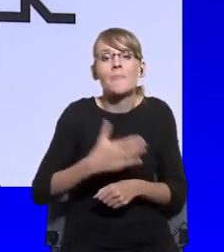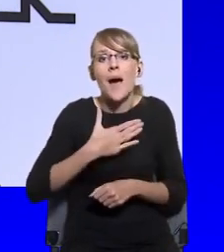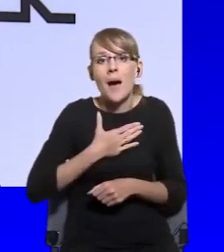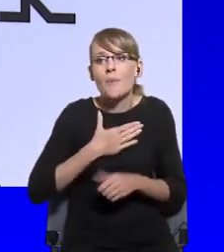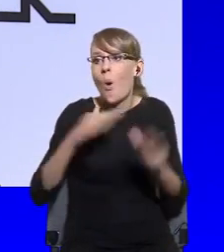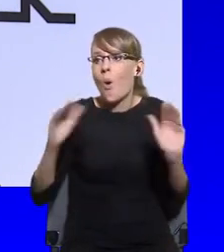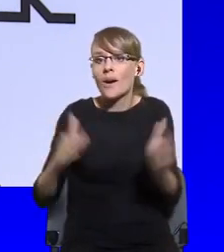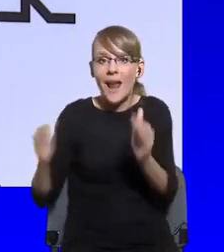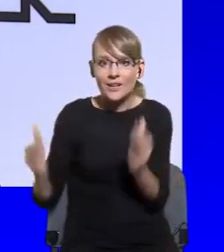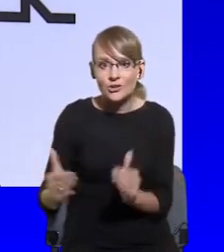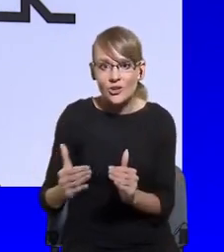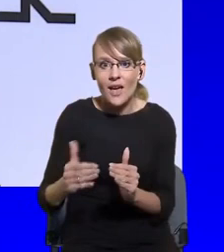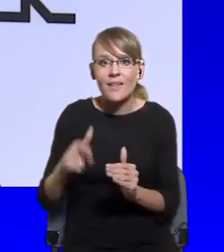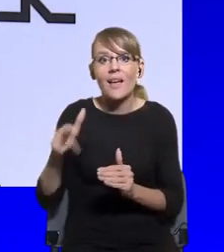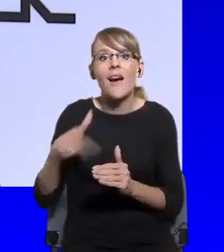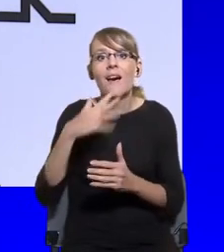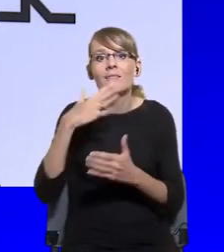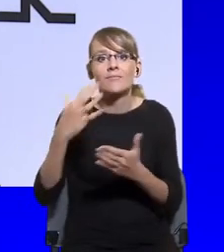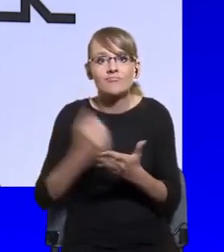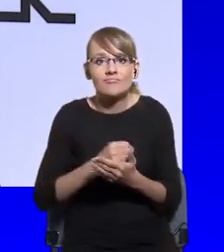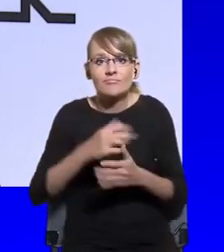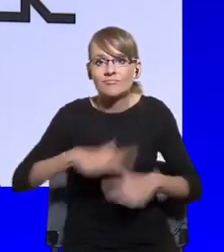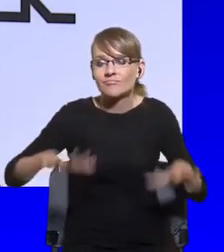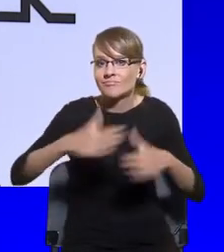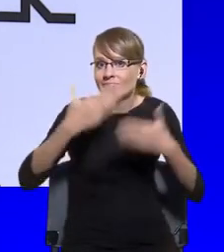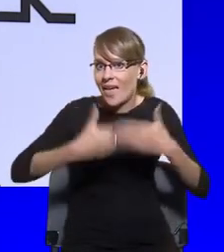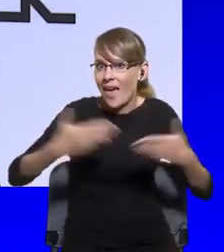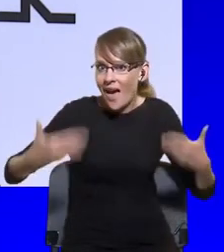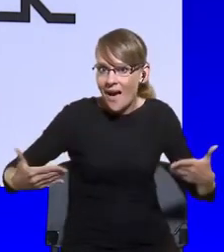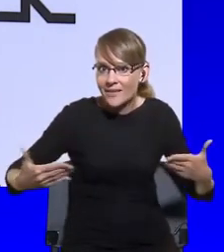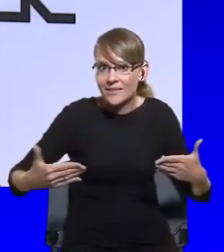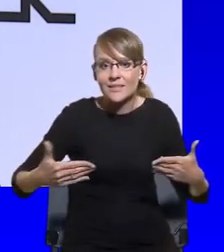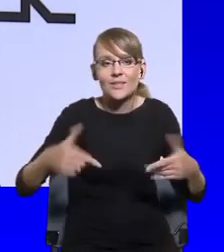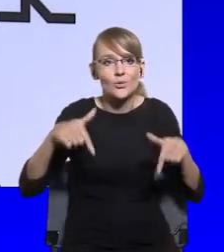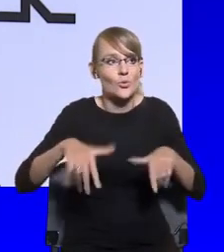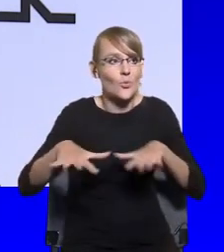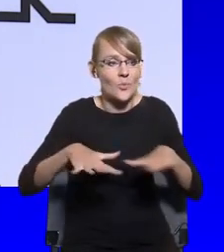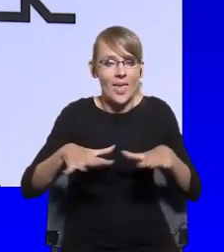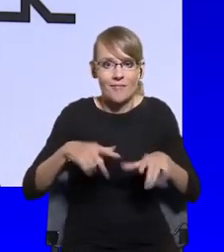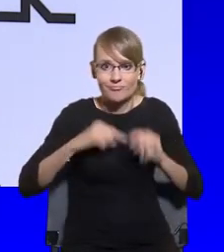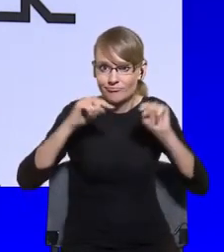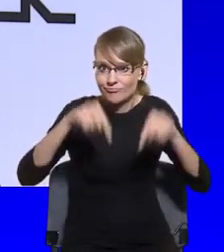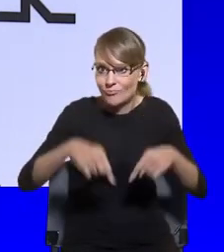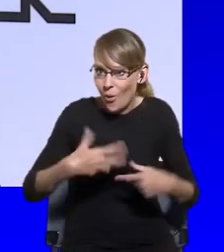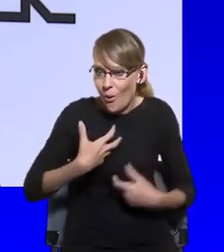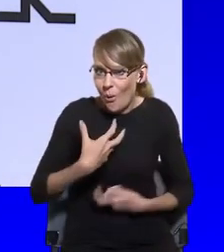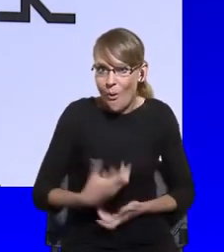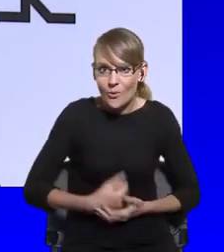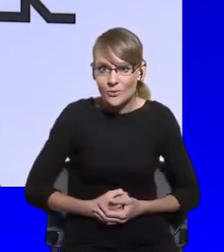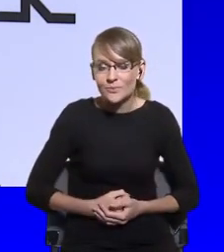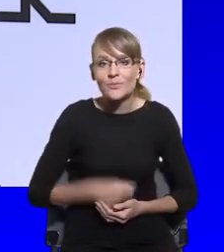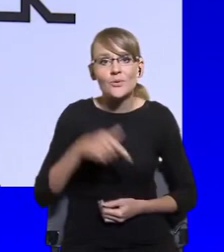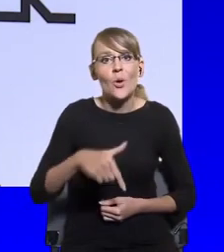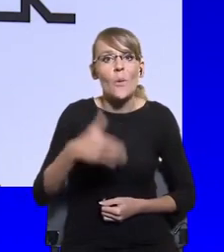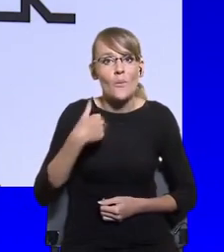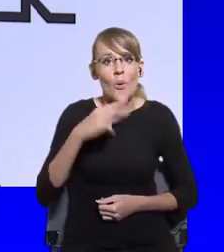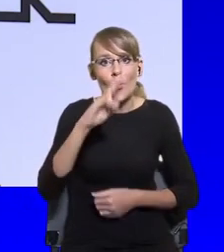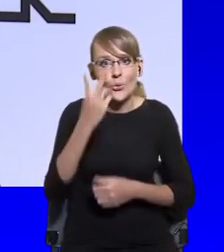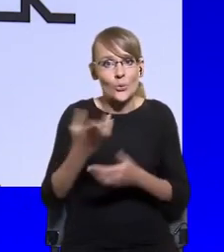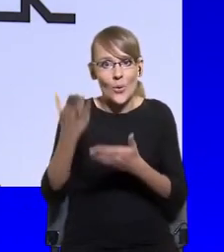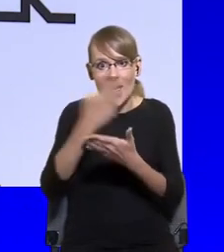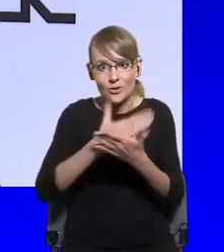theater, uh, where we, where we are guests, obviously. Uh, that was the second part of Warsaw European forums,